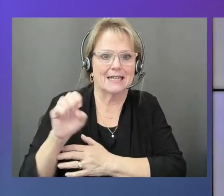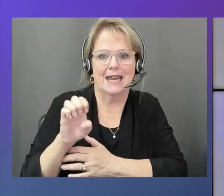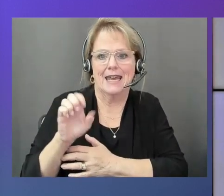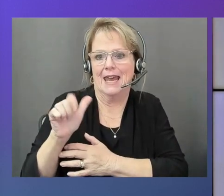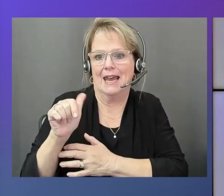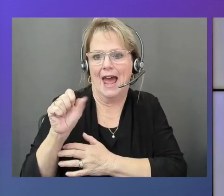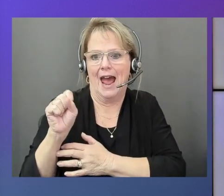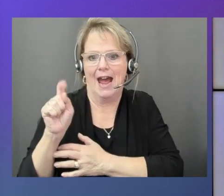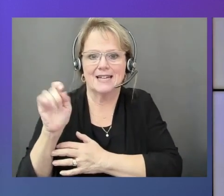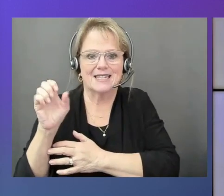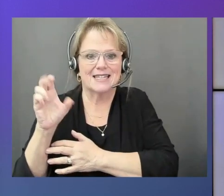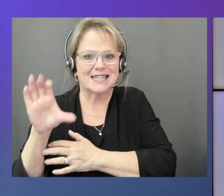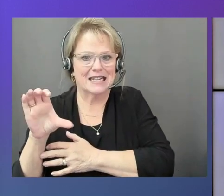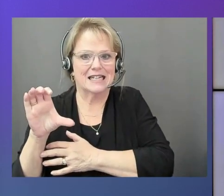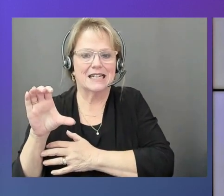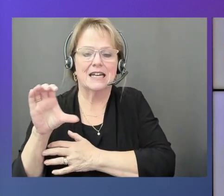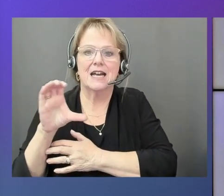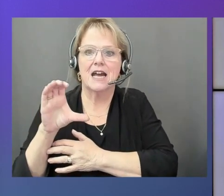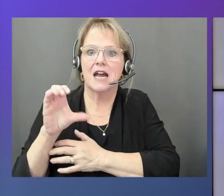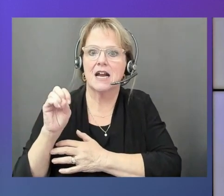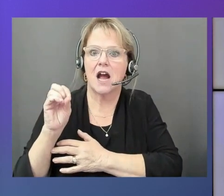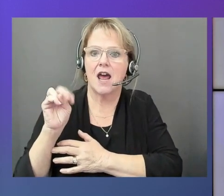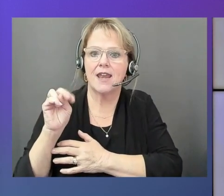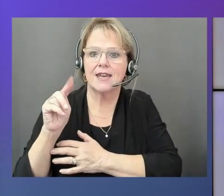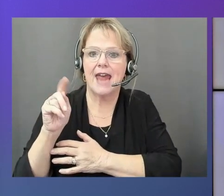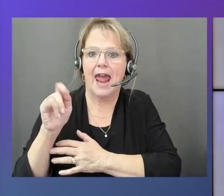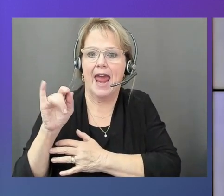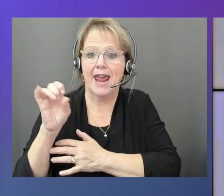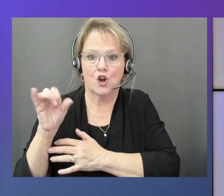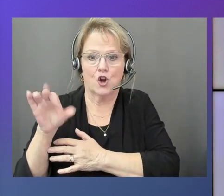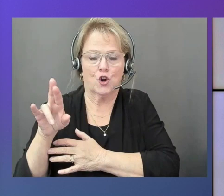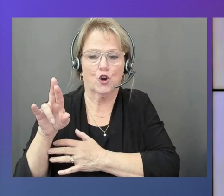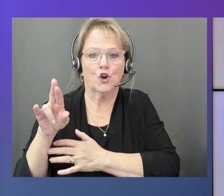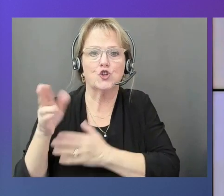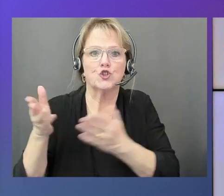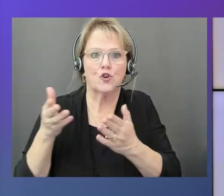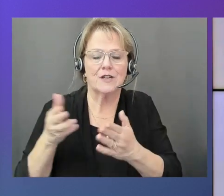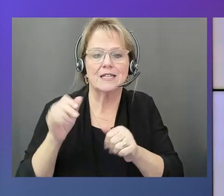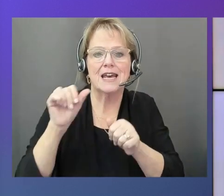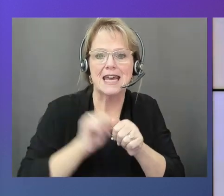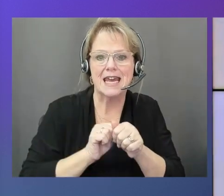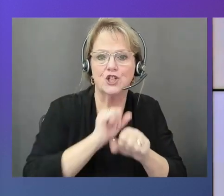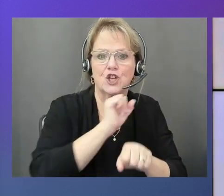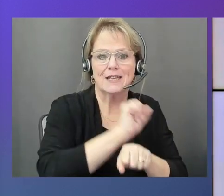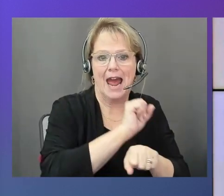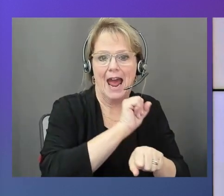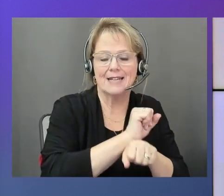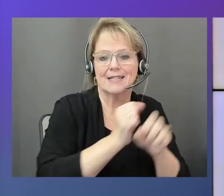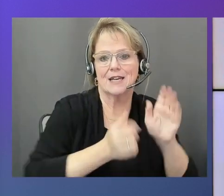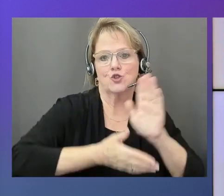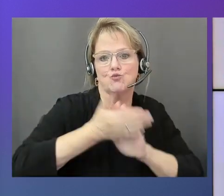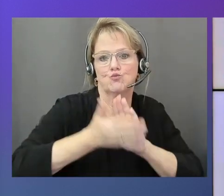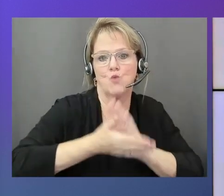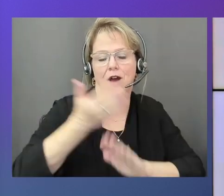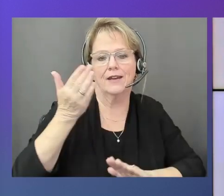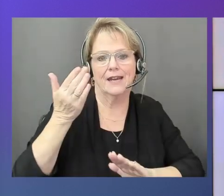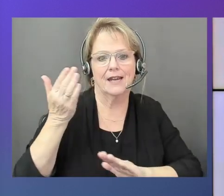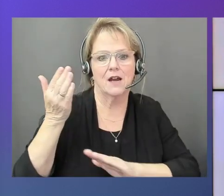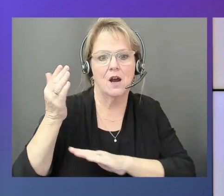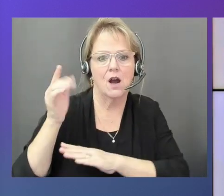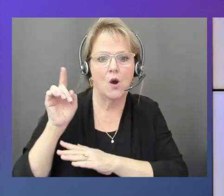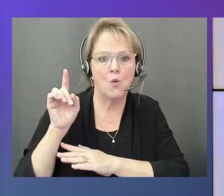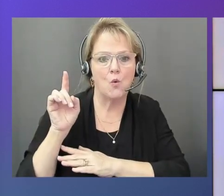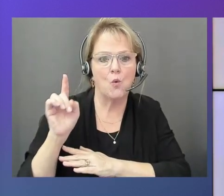each of the tasks is running a one edge agent instance. So